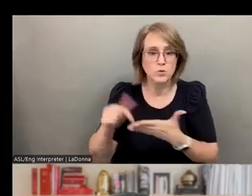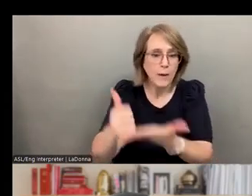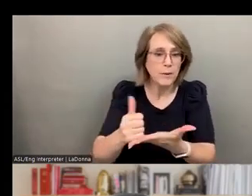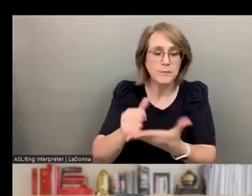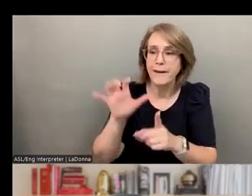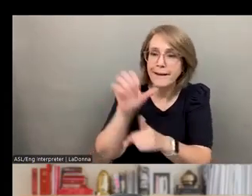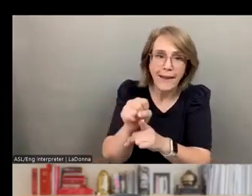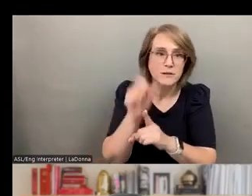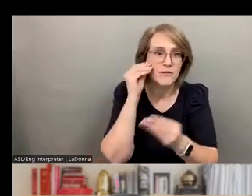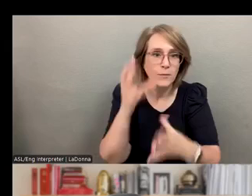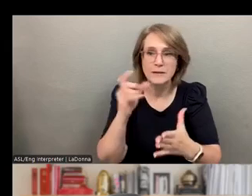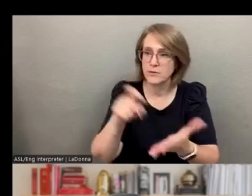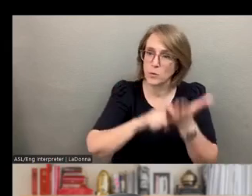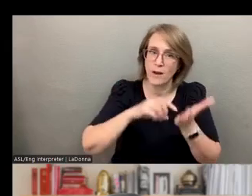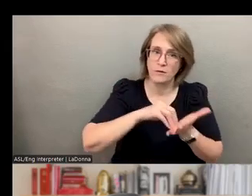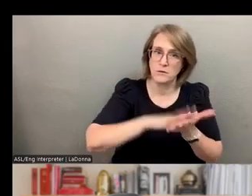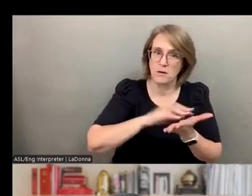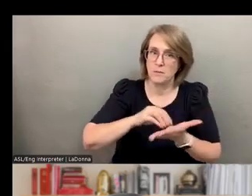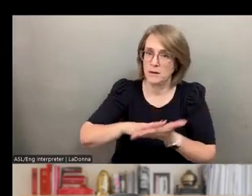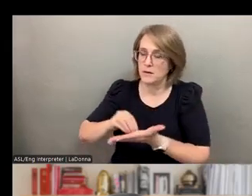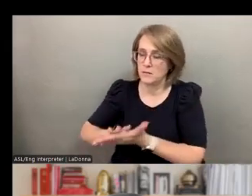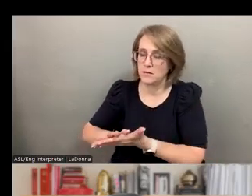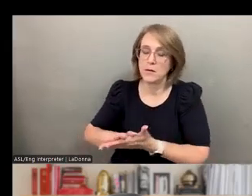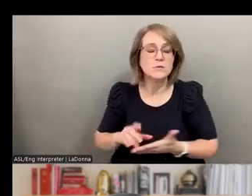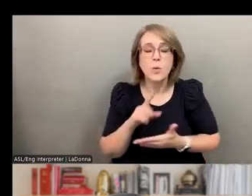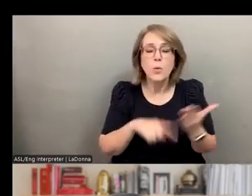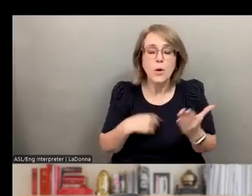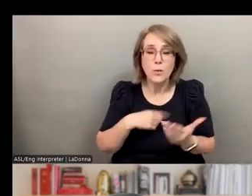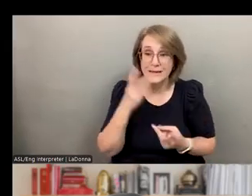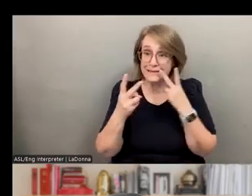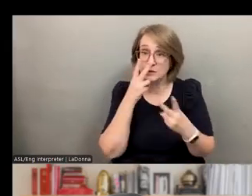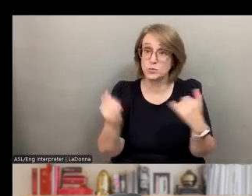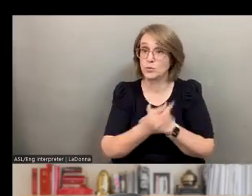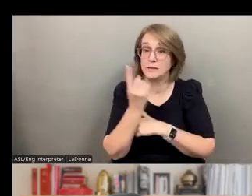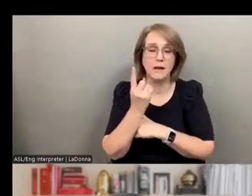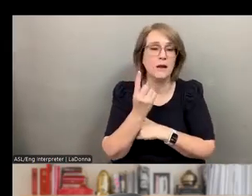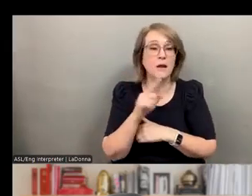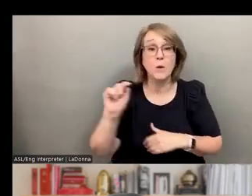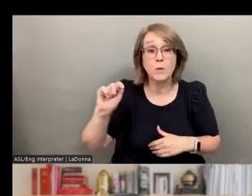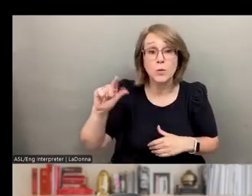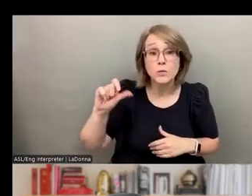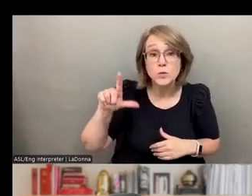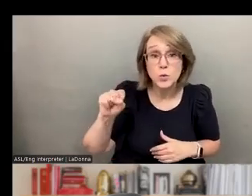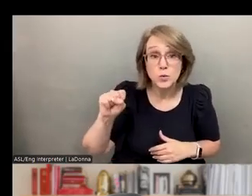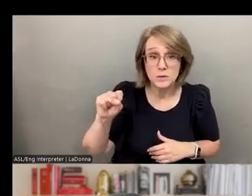capture information they have to document. So what we're seeing in a lot of cases is these tools are